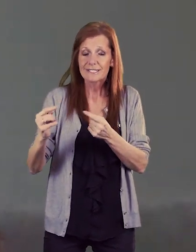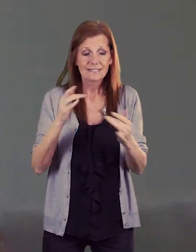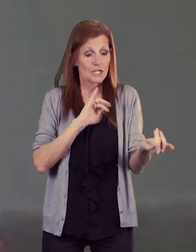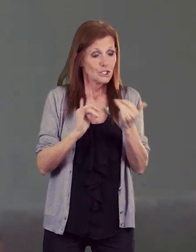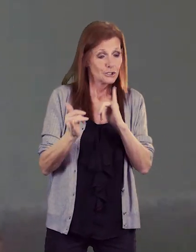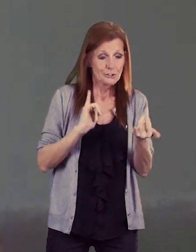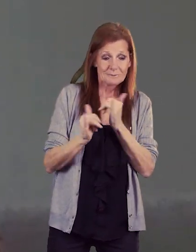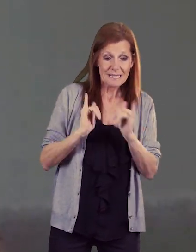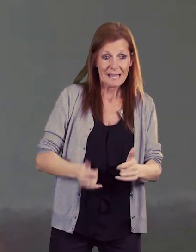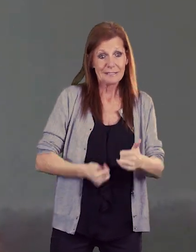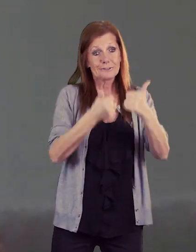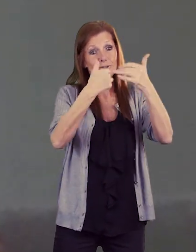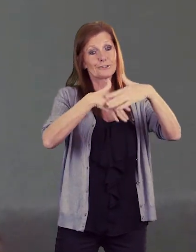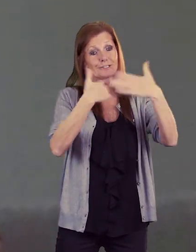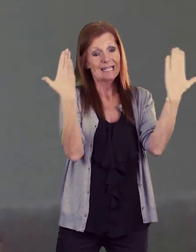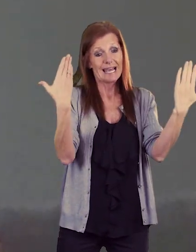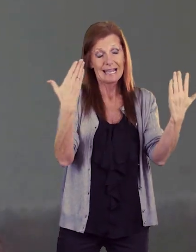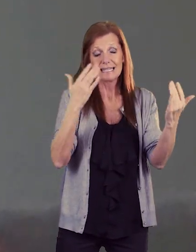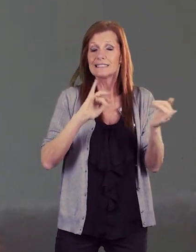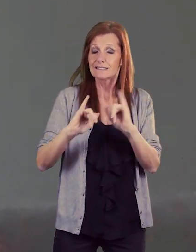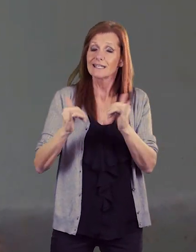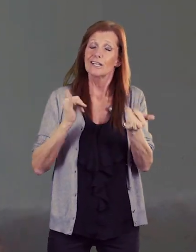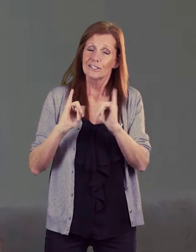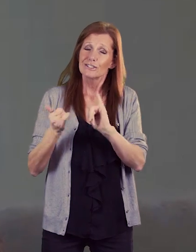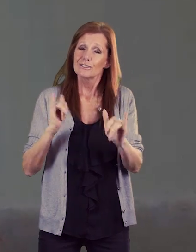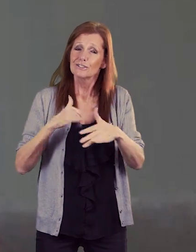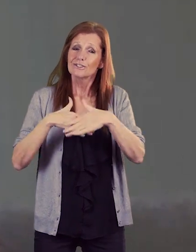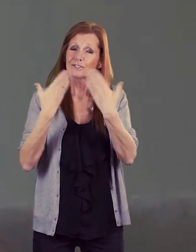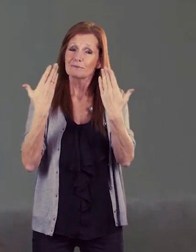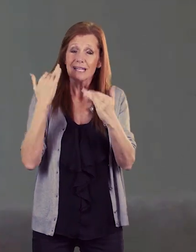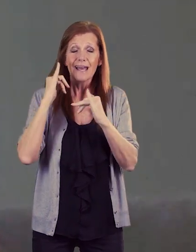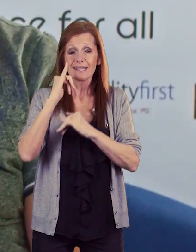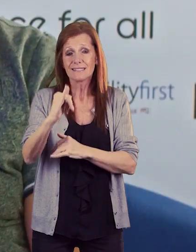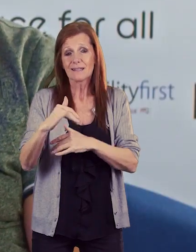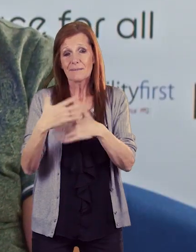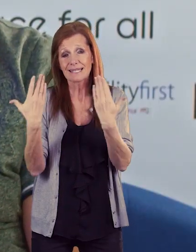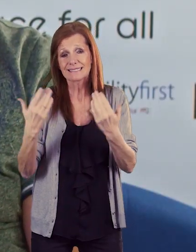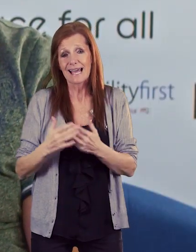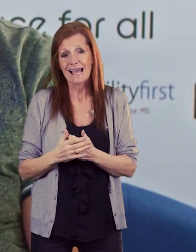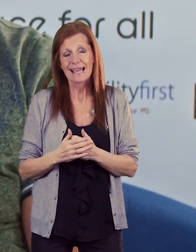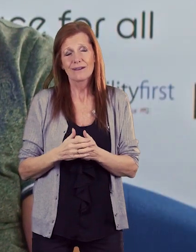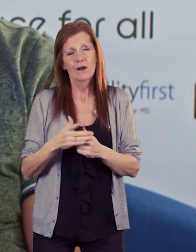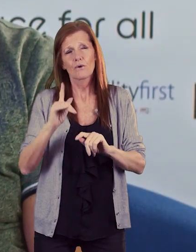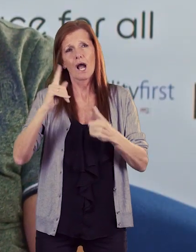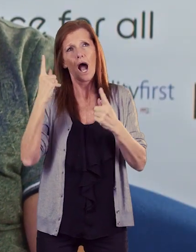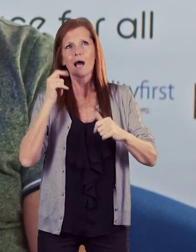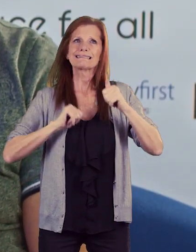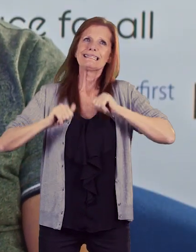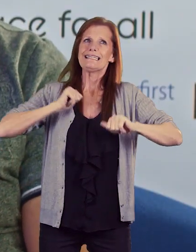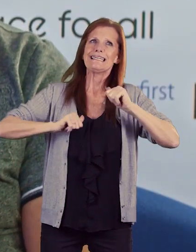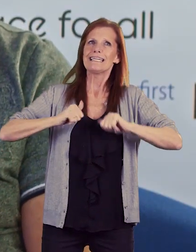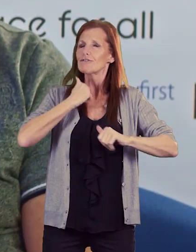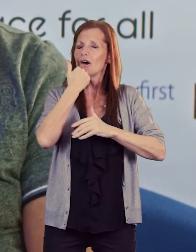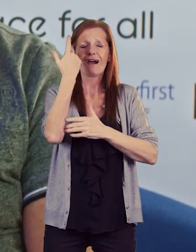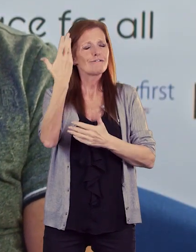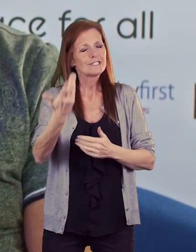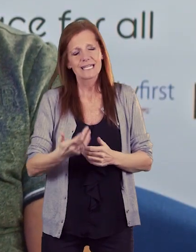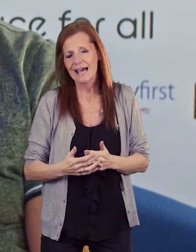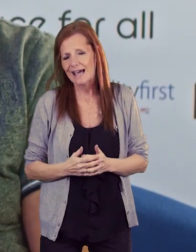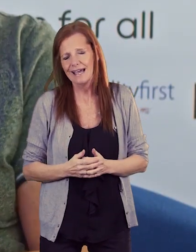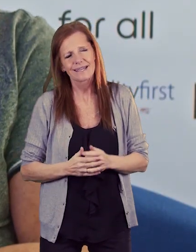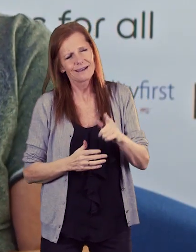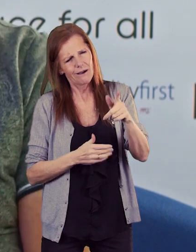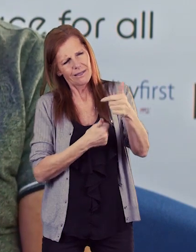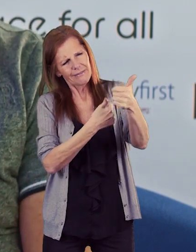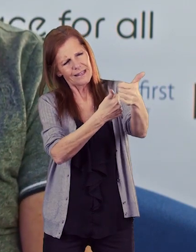going to be good ones and some days are going to be bad ones so yeah don't expect to be a hero every day no that's good advice there